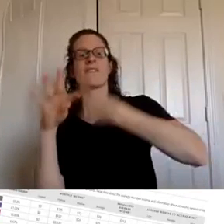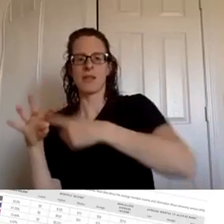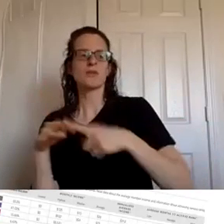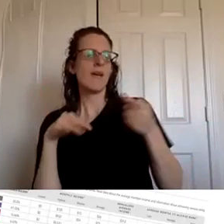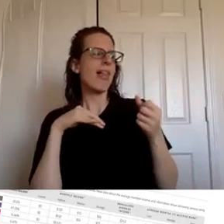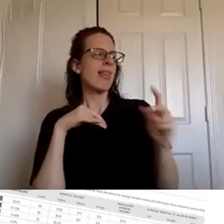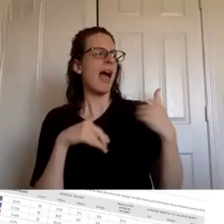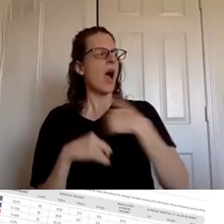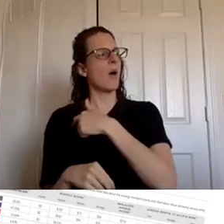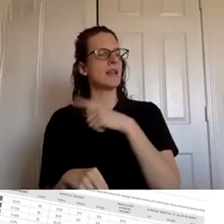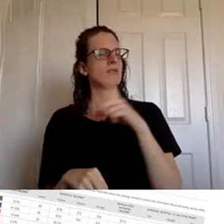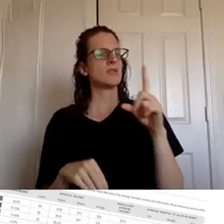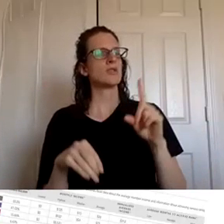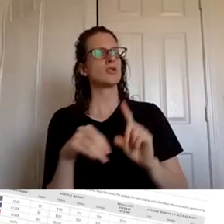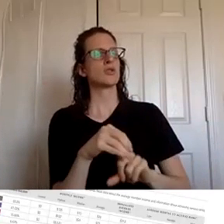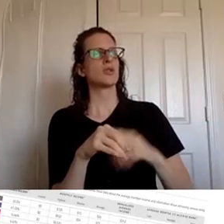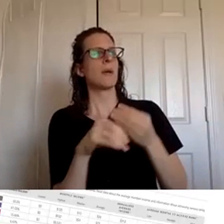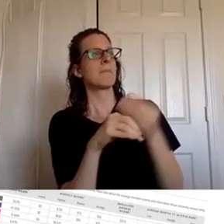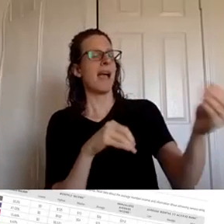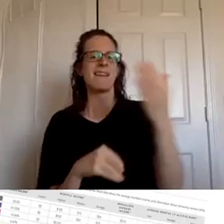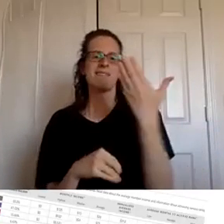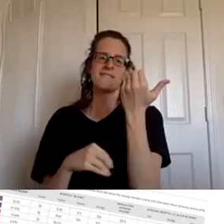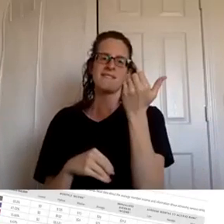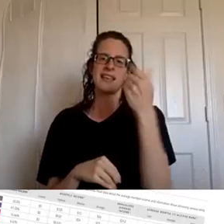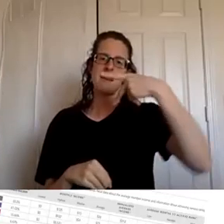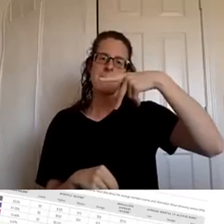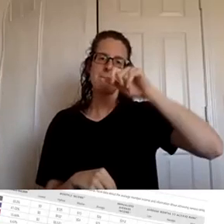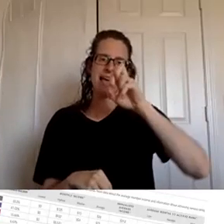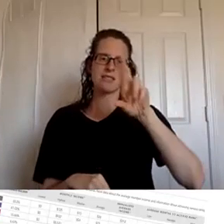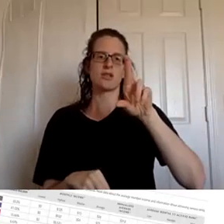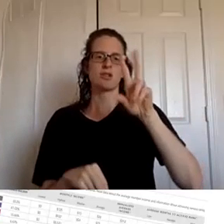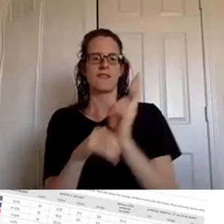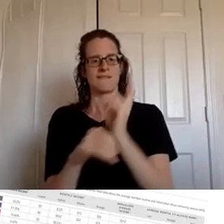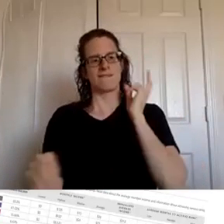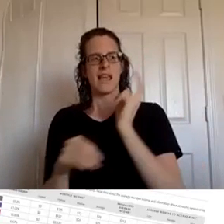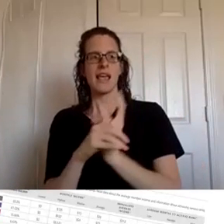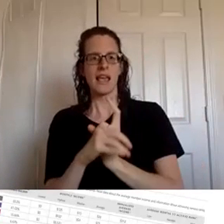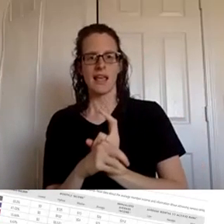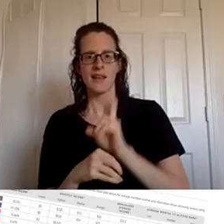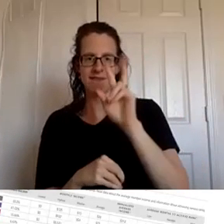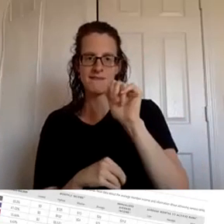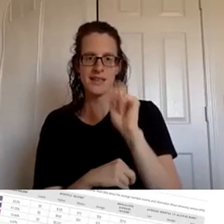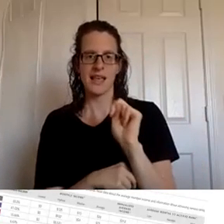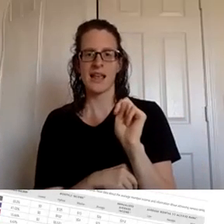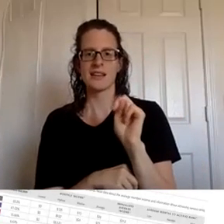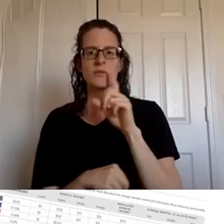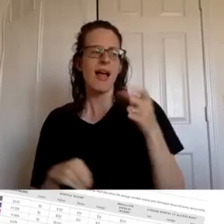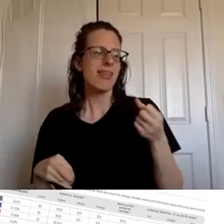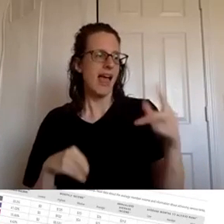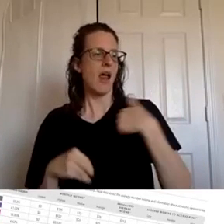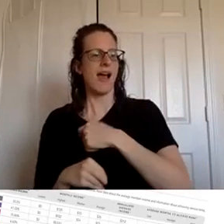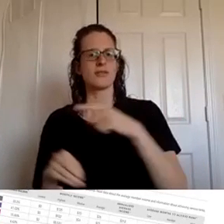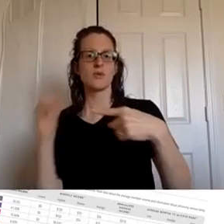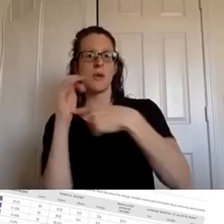us to buy our big 15 passenger van um it has allowed us to pay for my